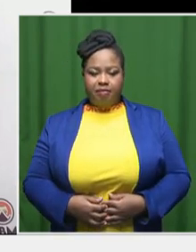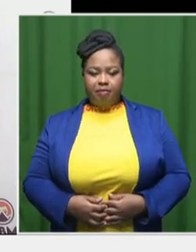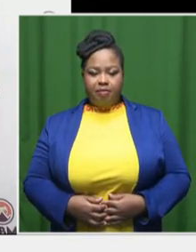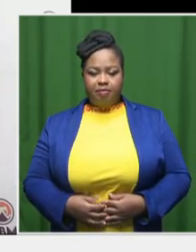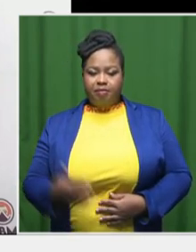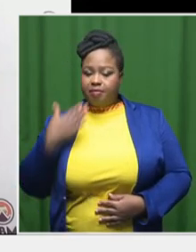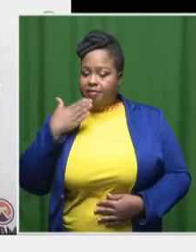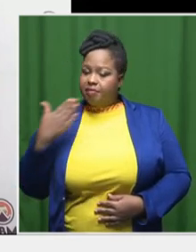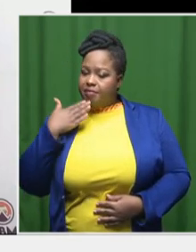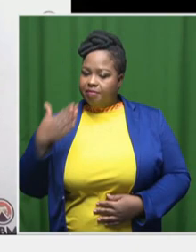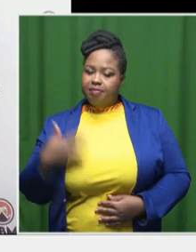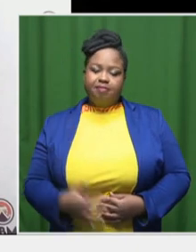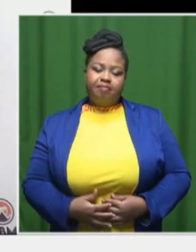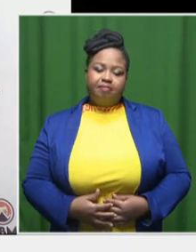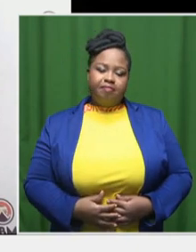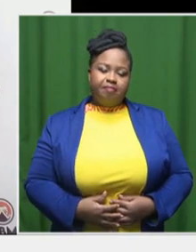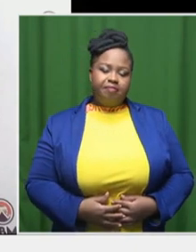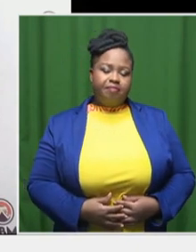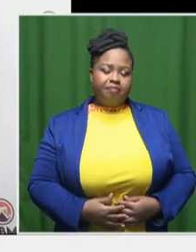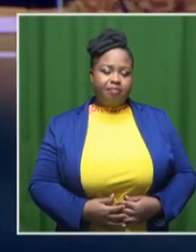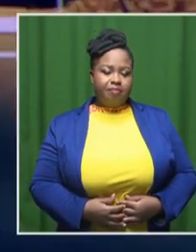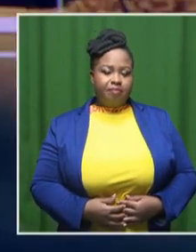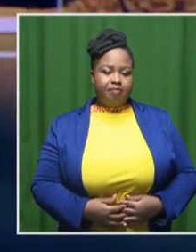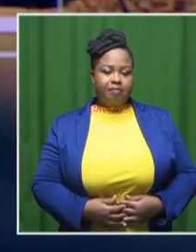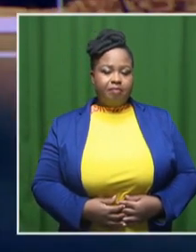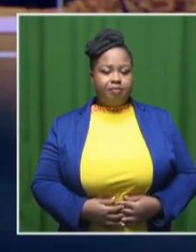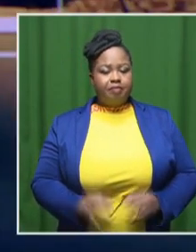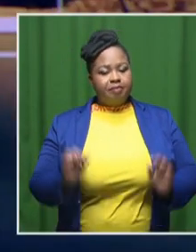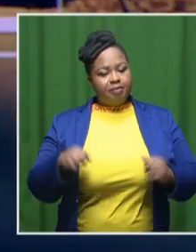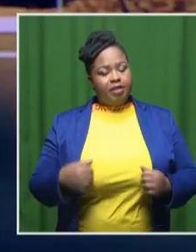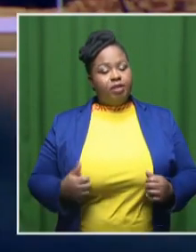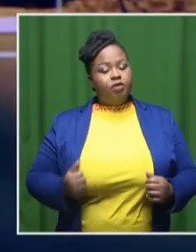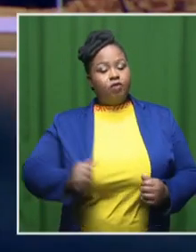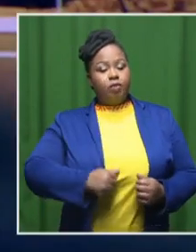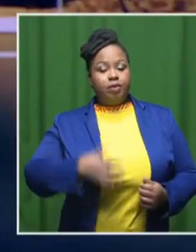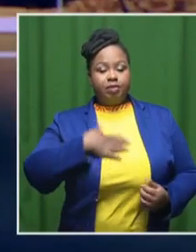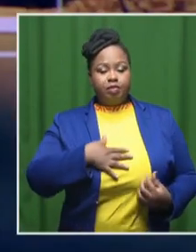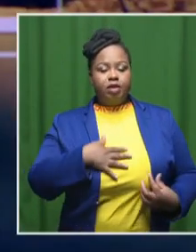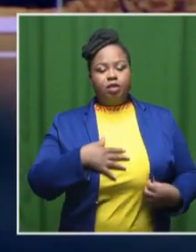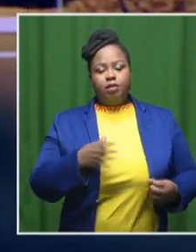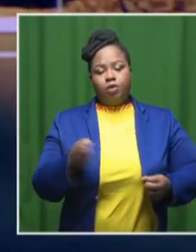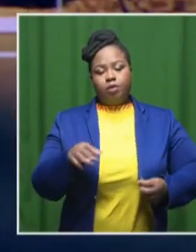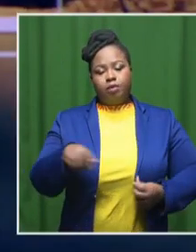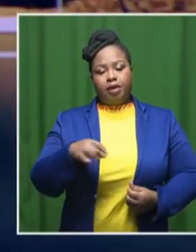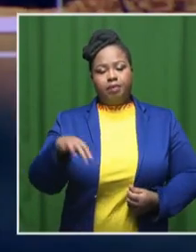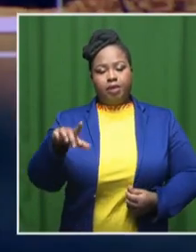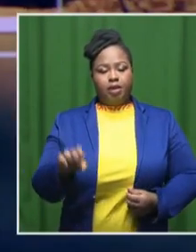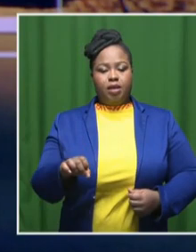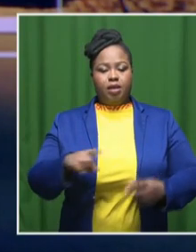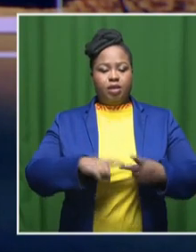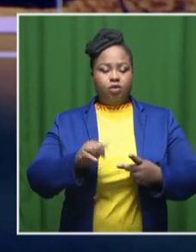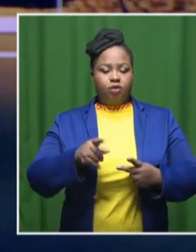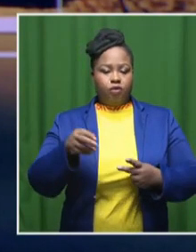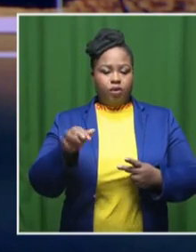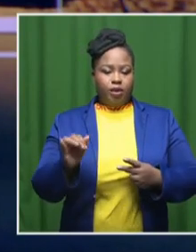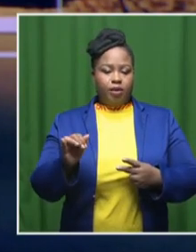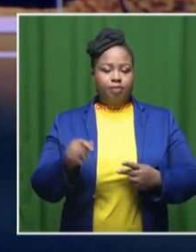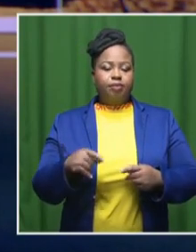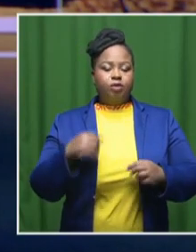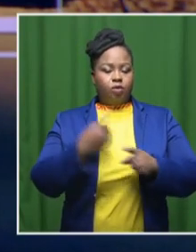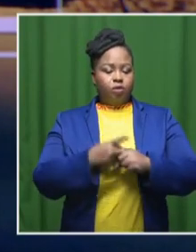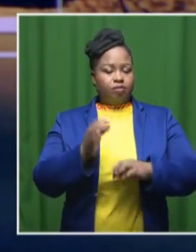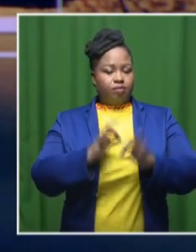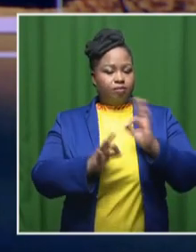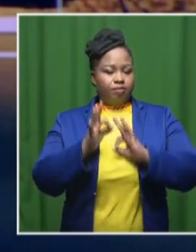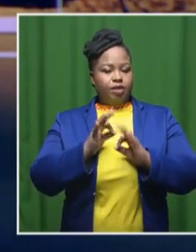Thank you very much. Thank you. Thank you very much. Indeed, it's an absolute pleasure. Well, that was Pagamile George and Sifu Kiba speaking to us about